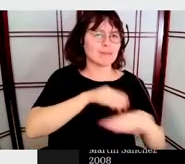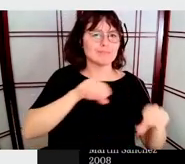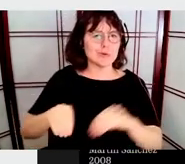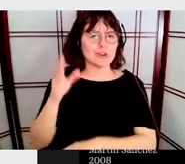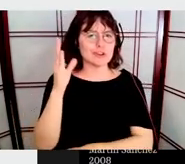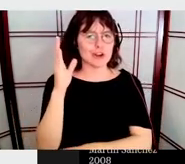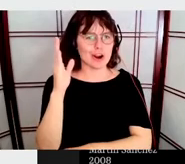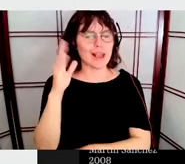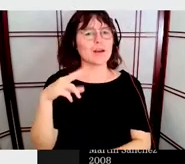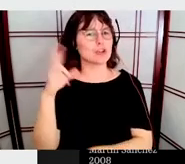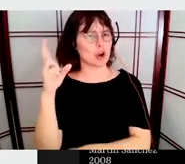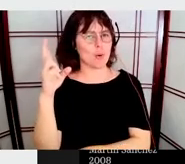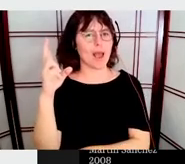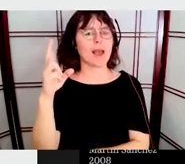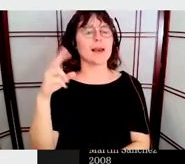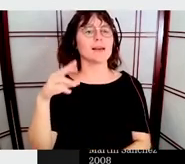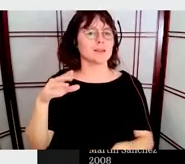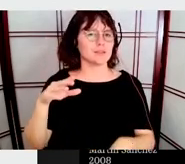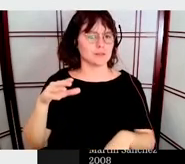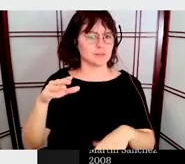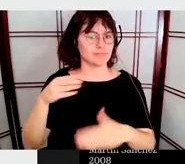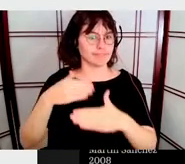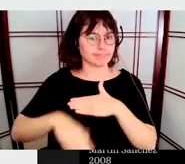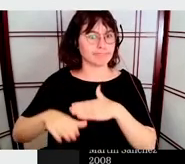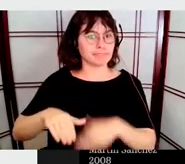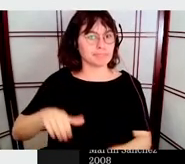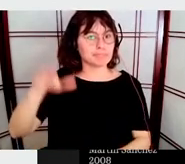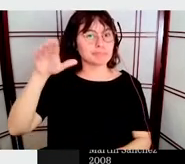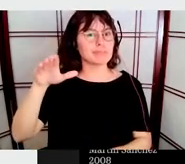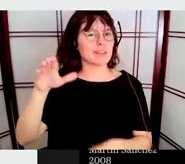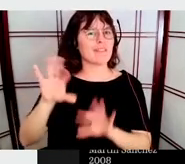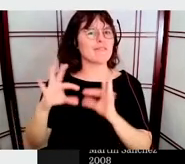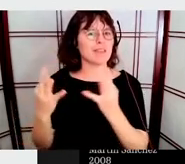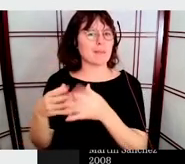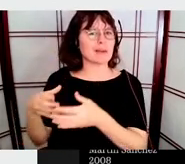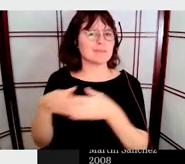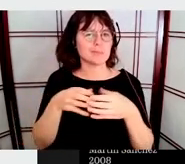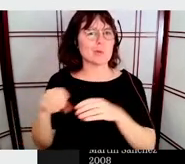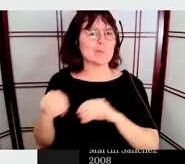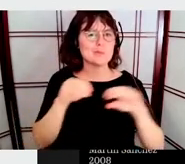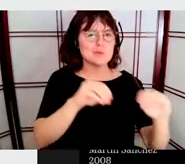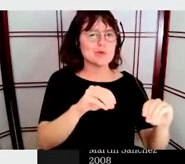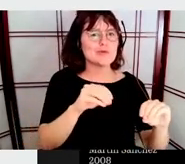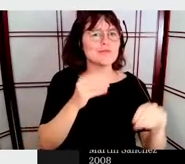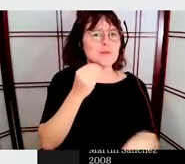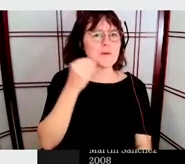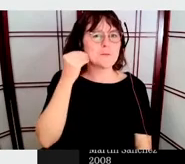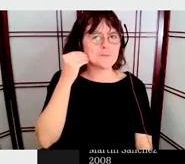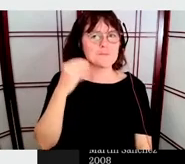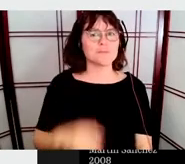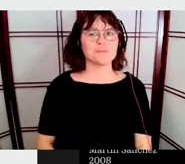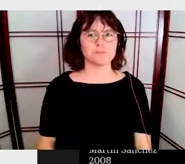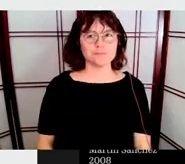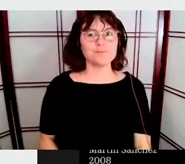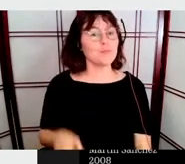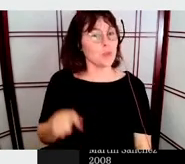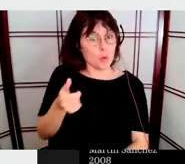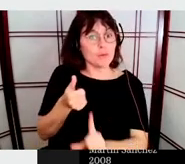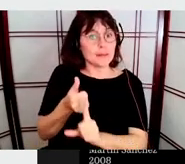decided it was better to go back. But meanwhile, in that time, Edward was born and he was Uruguayan.